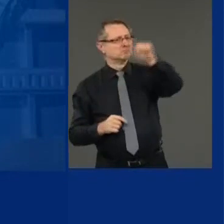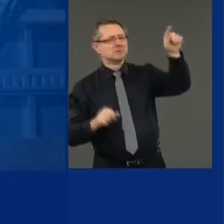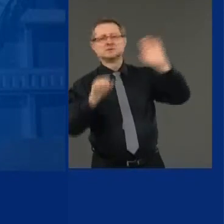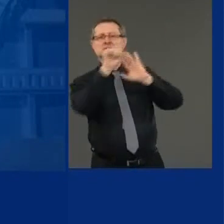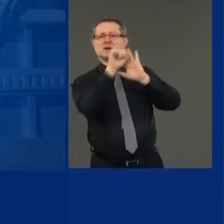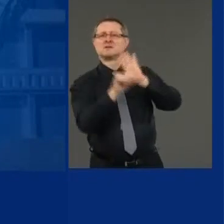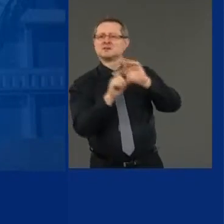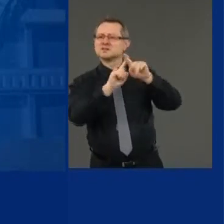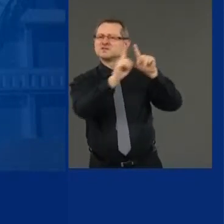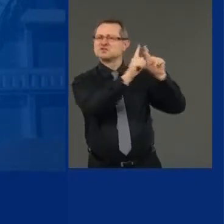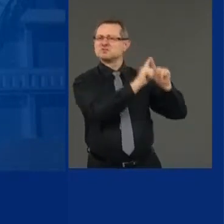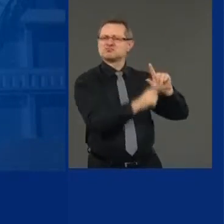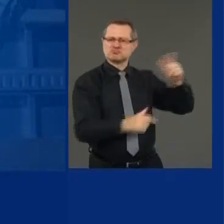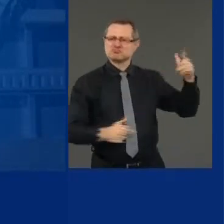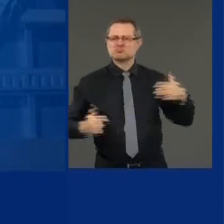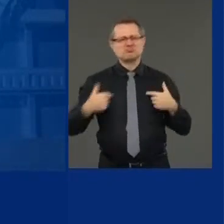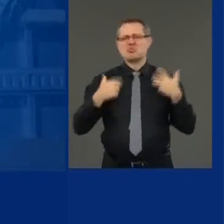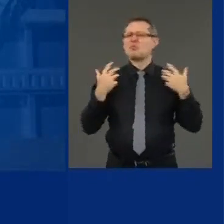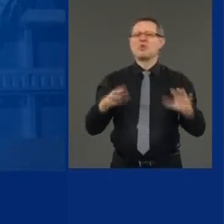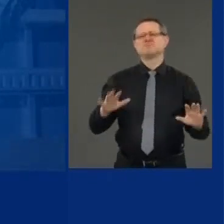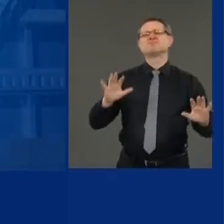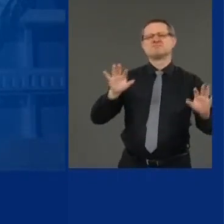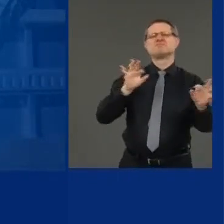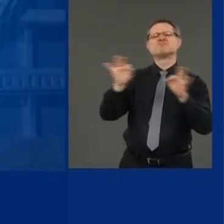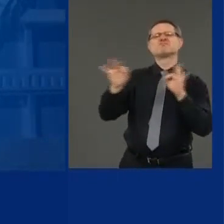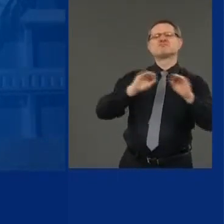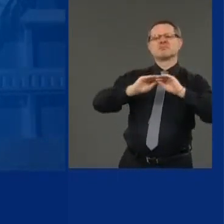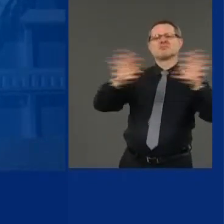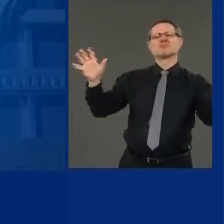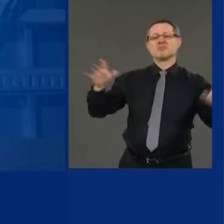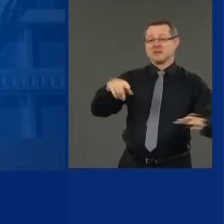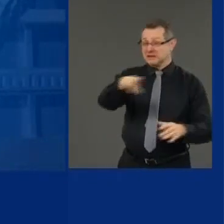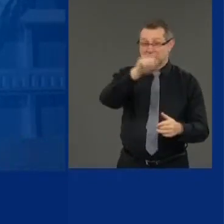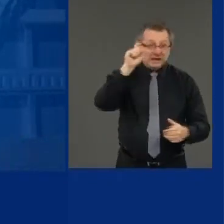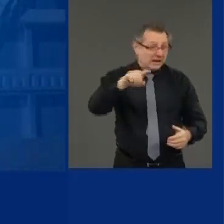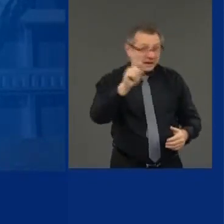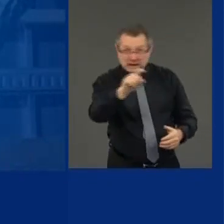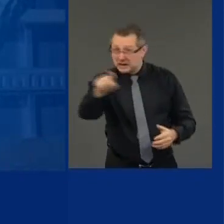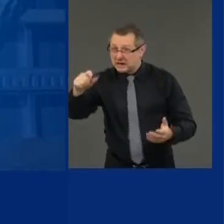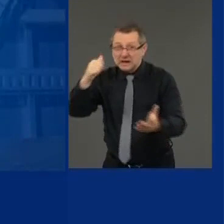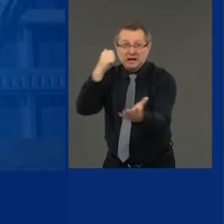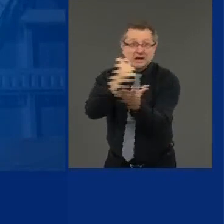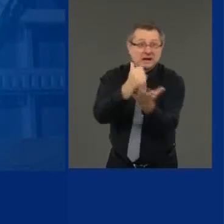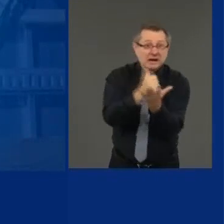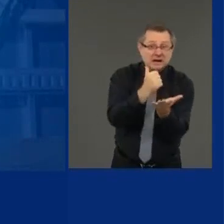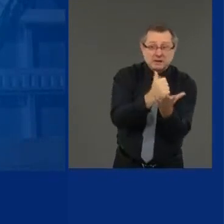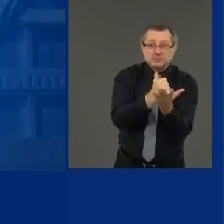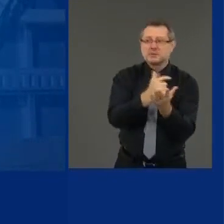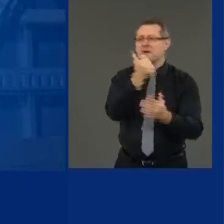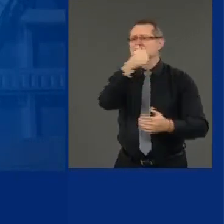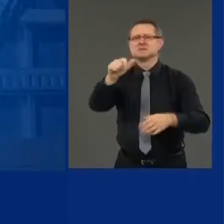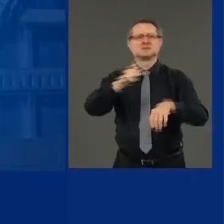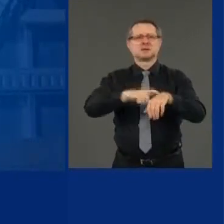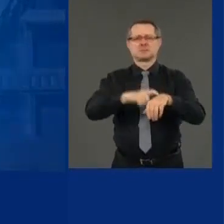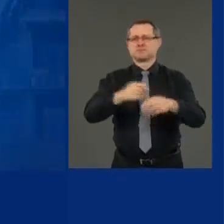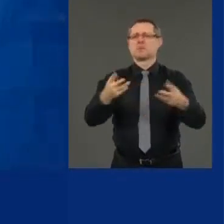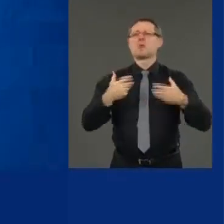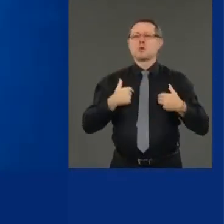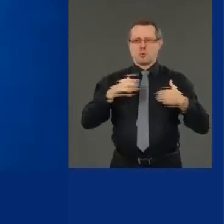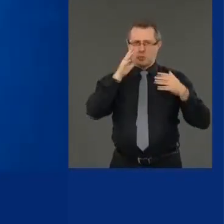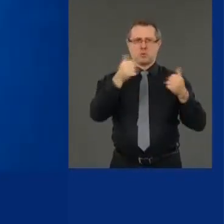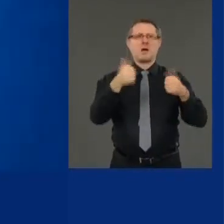I have said very clearly anyone who needs help anytime, anywhere we will be there. Why?